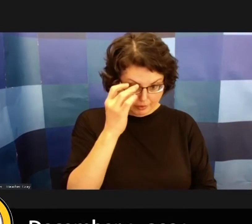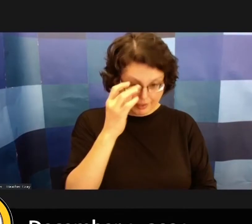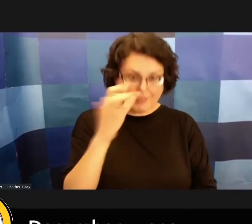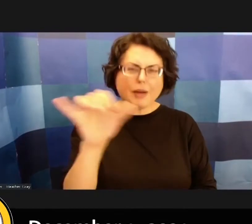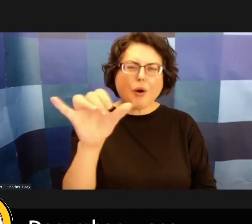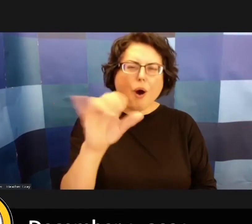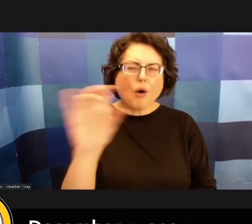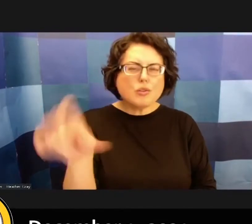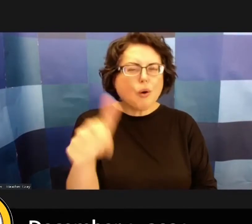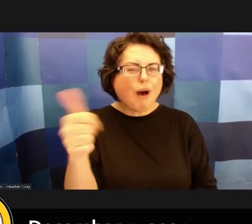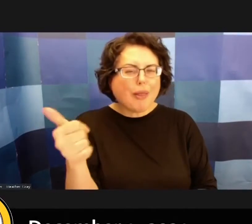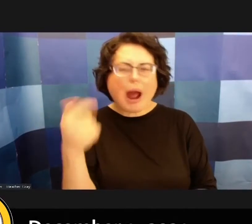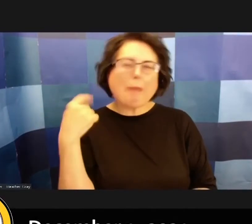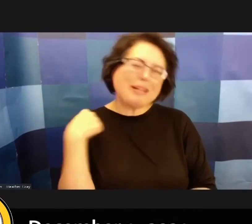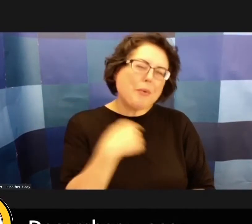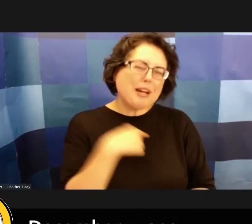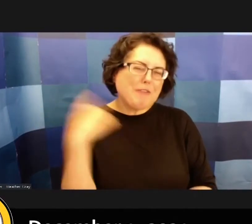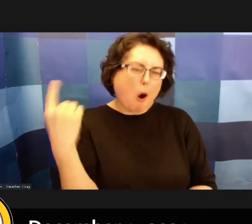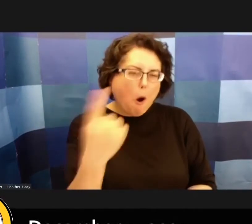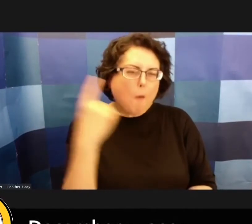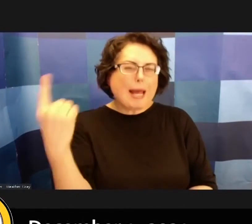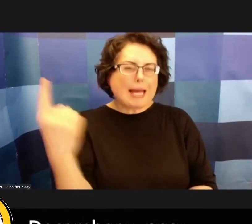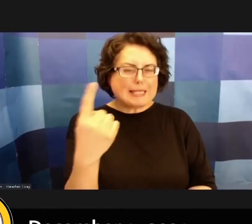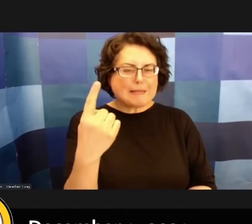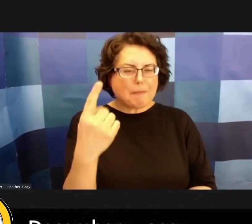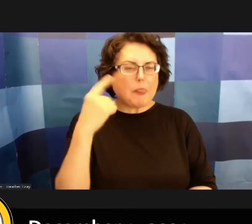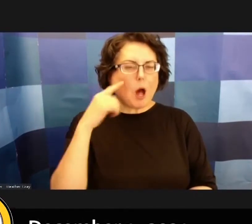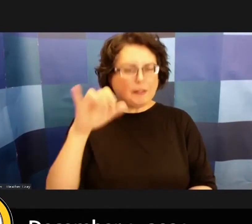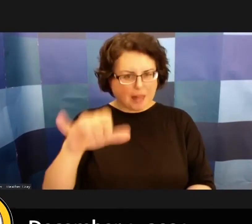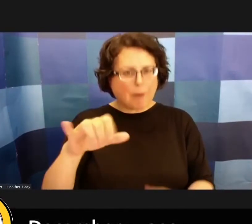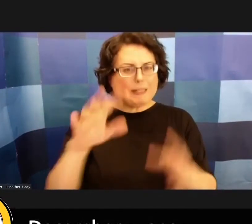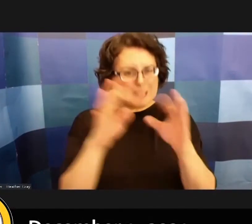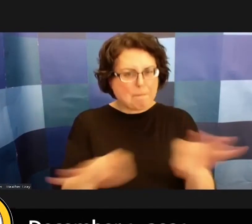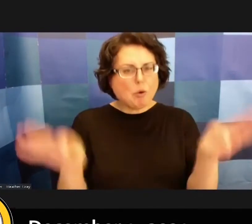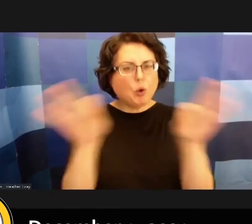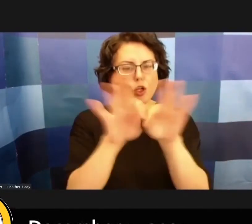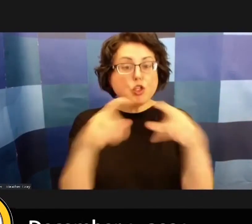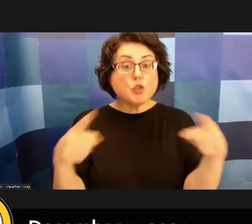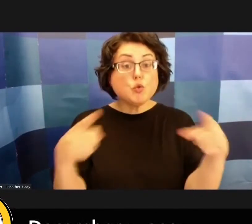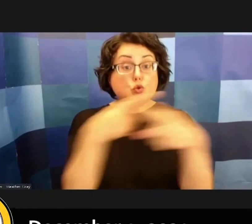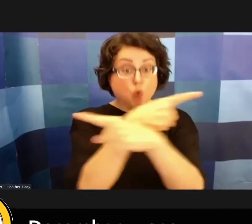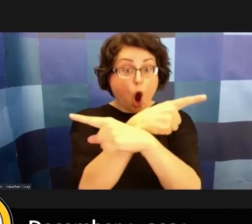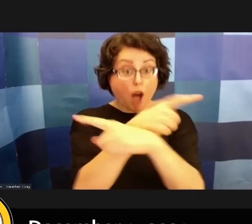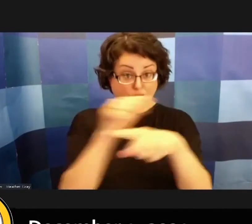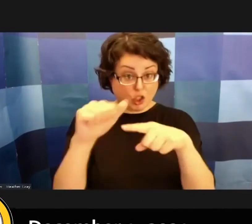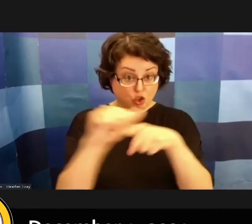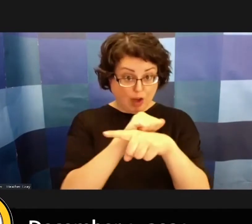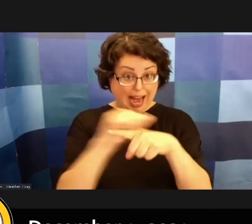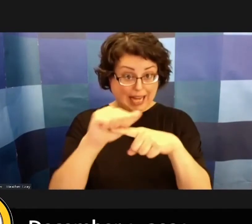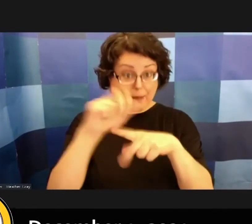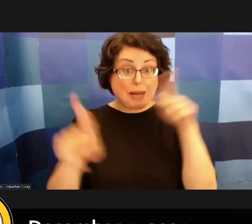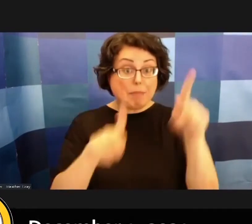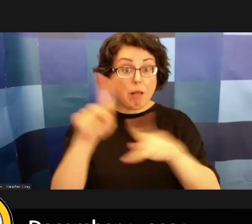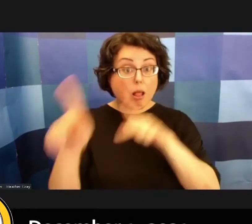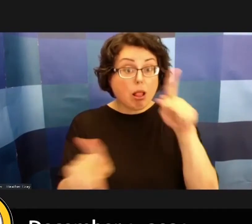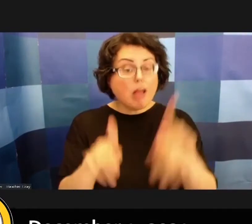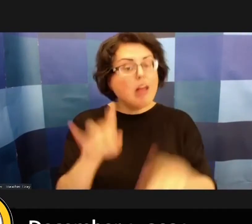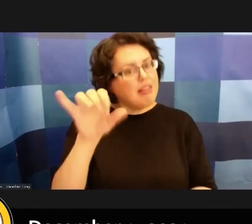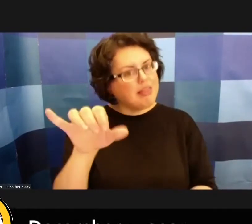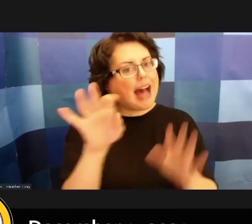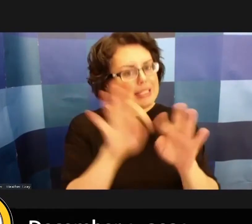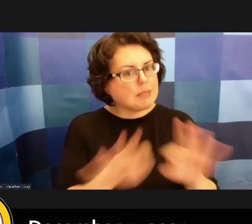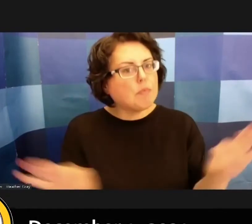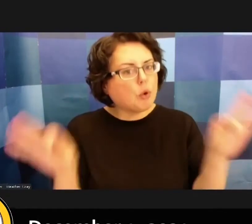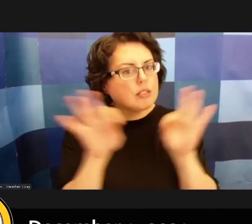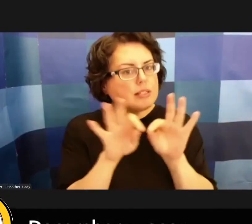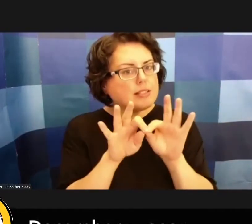we've always found it important to kind of cross train people so i do think it's important to the extent that there's the time to